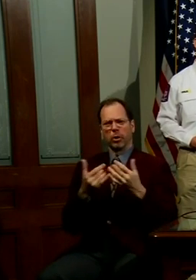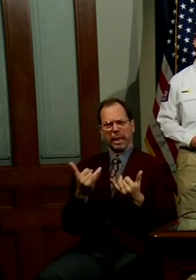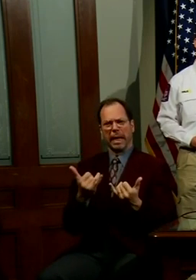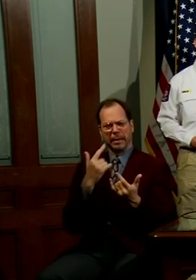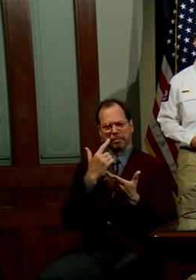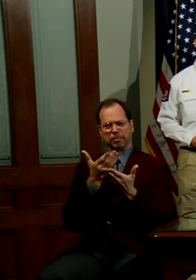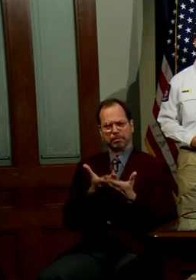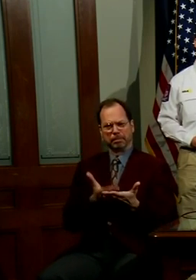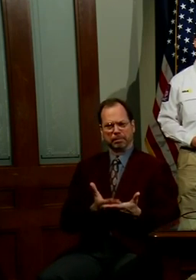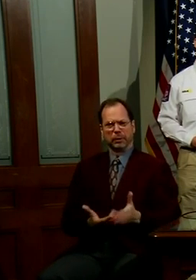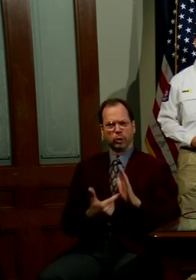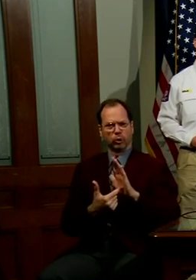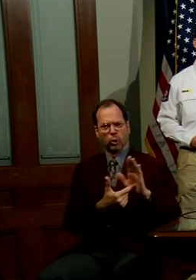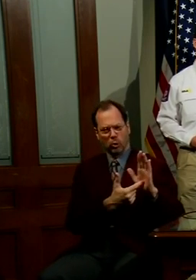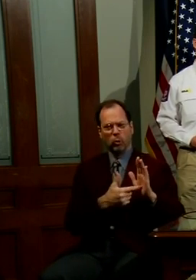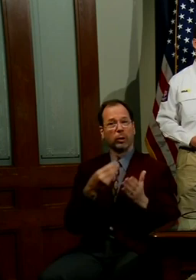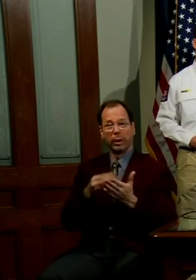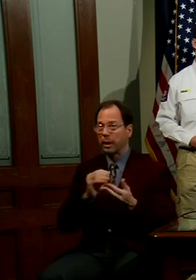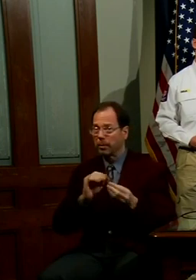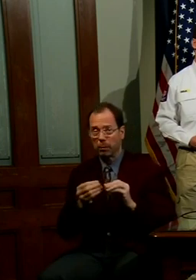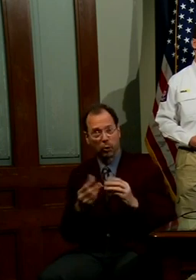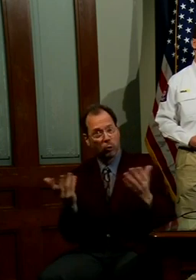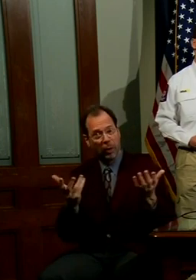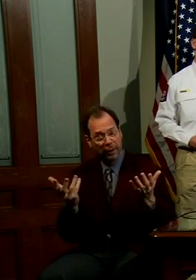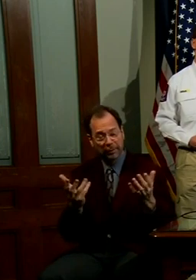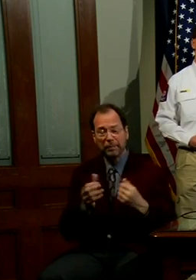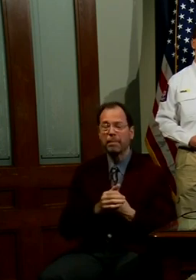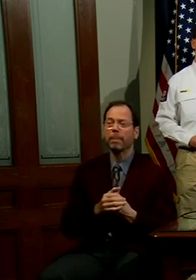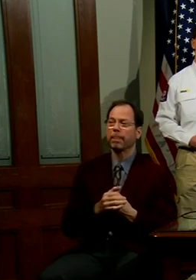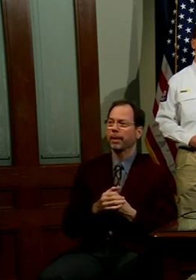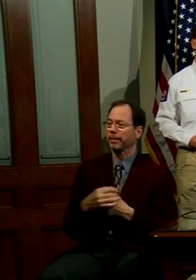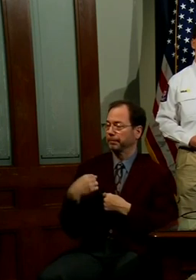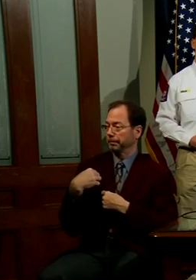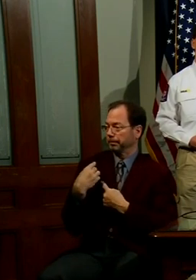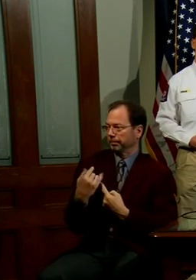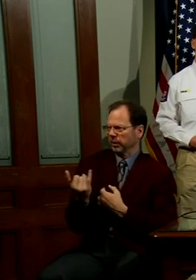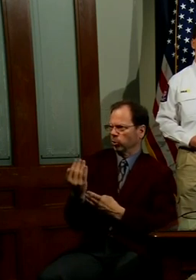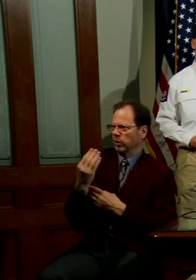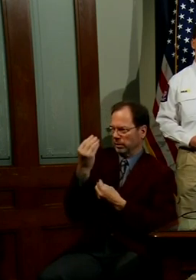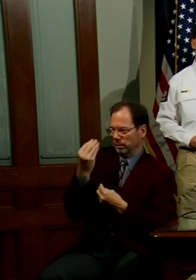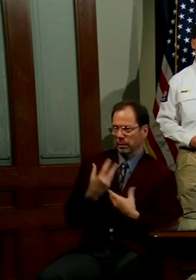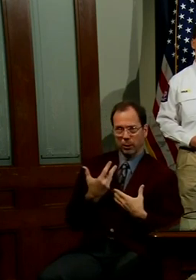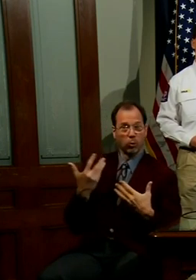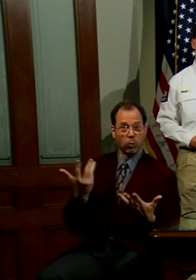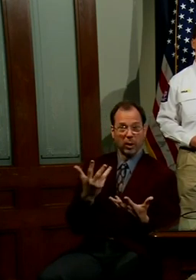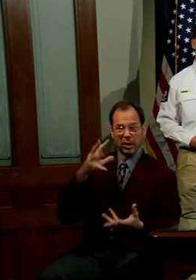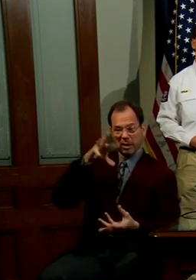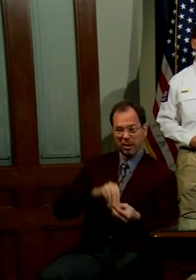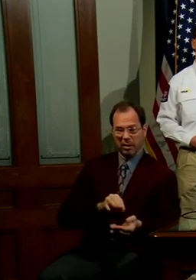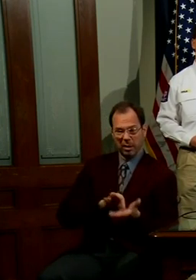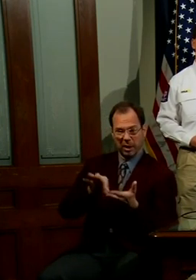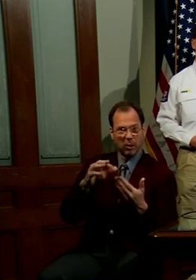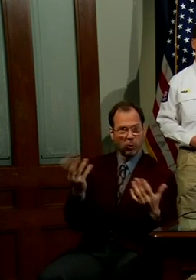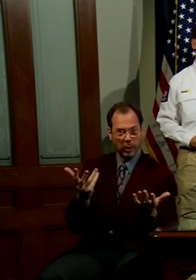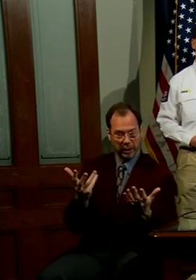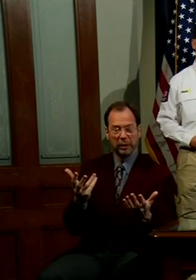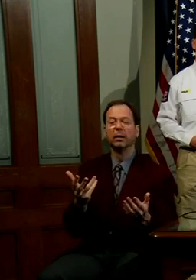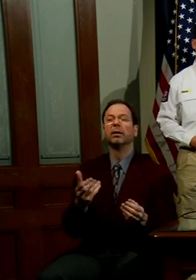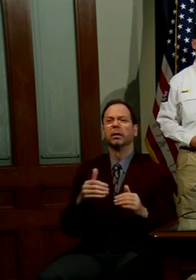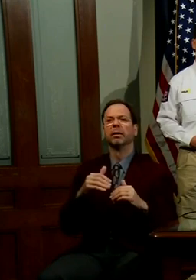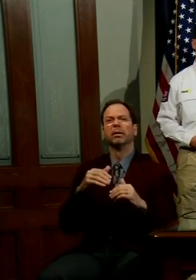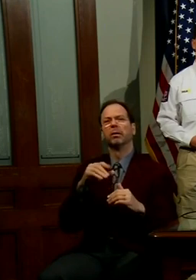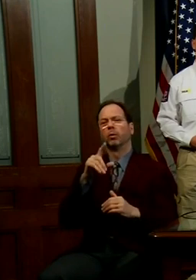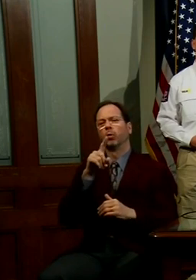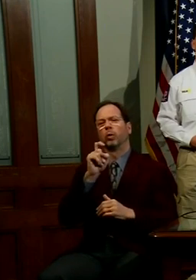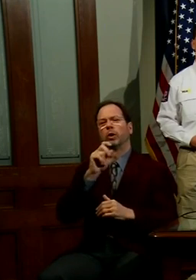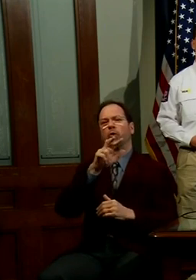The numbers are these, and that is, as of earlier today, there have now been more than